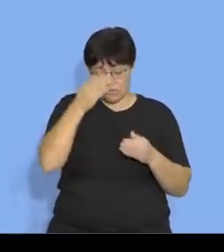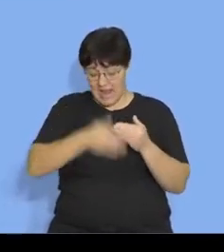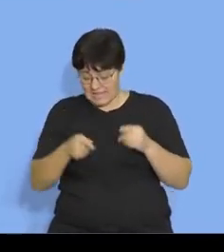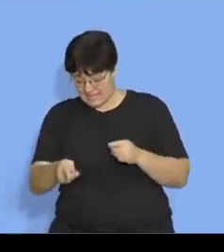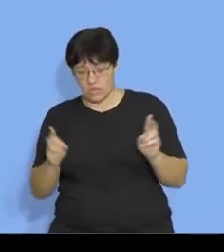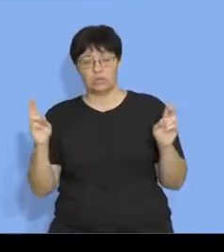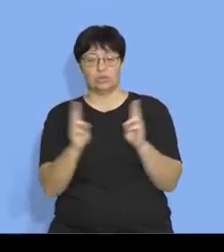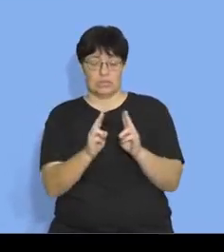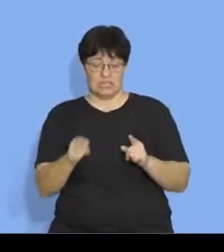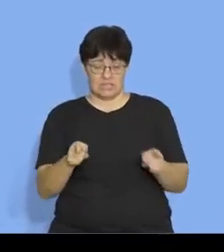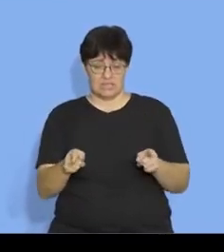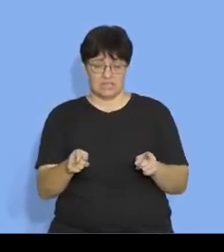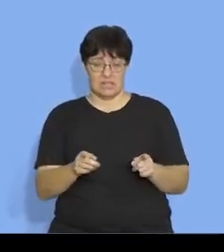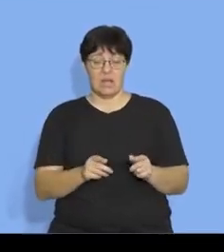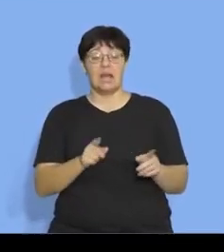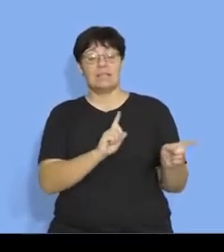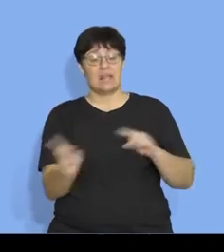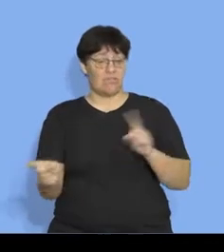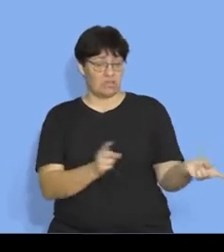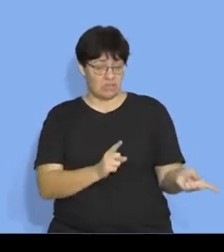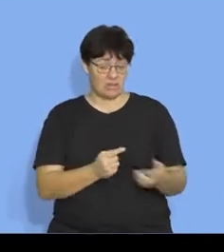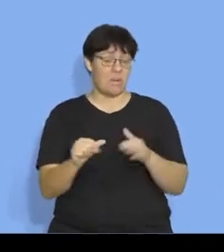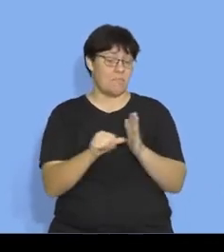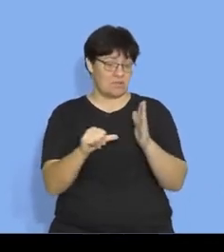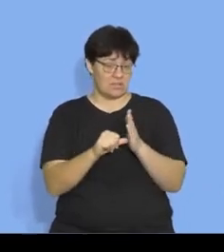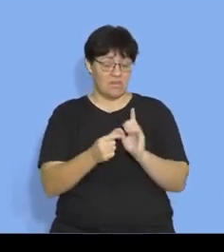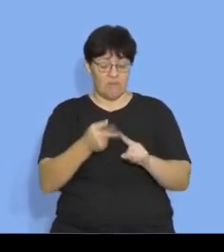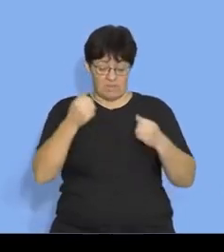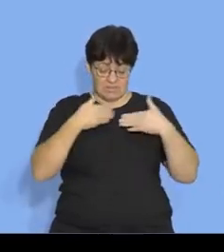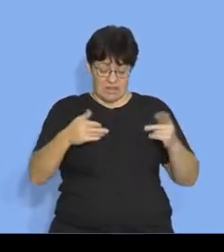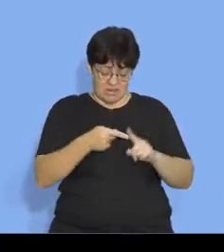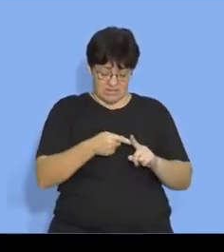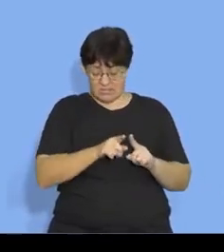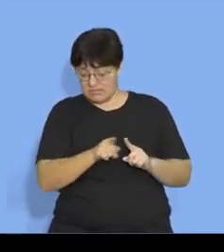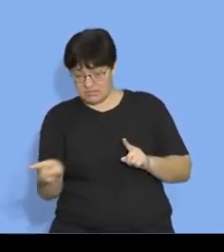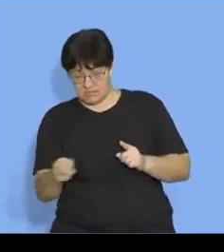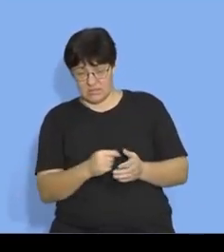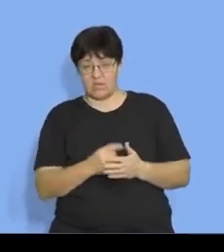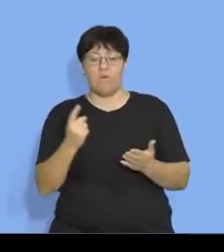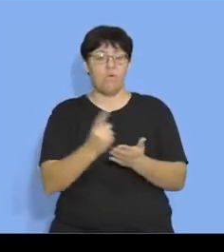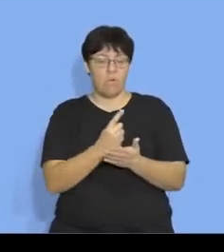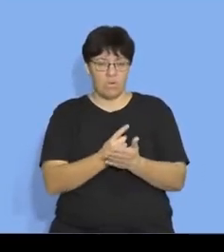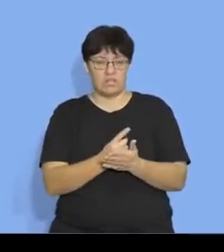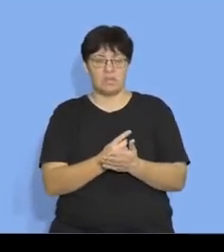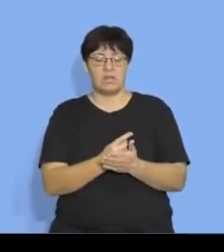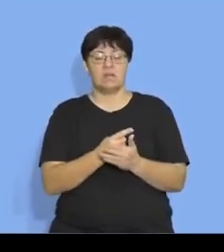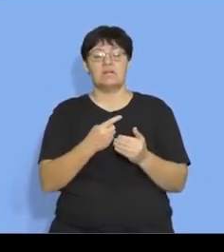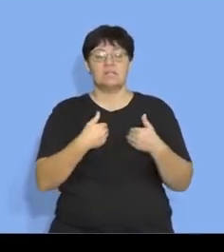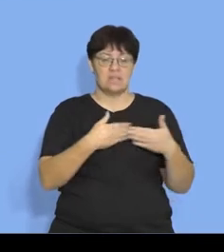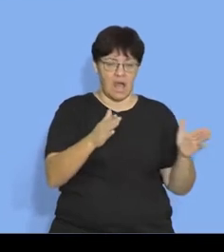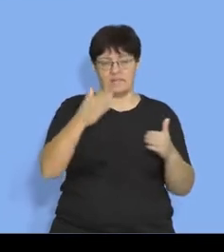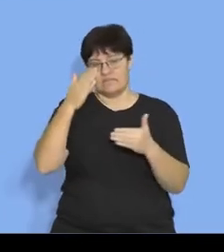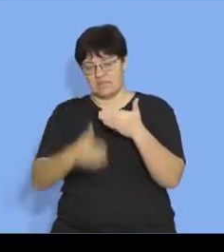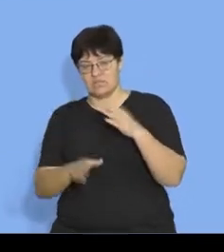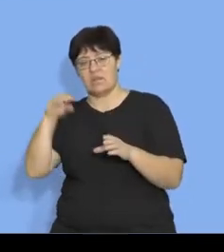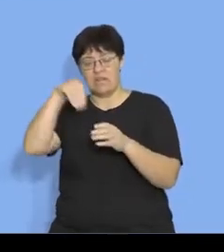between start and end direction is important direction is measured from the starting point it's always start